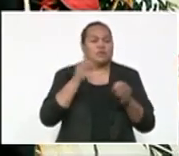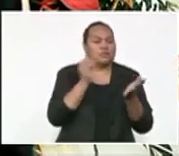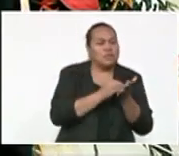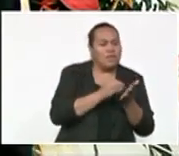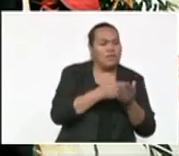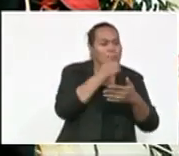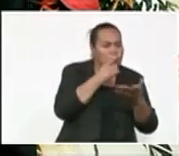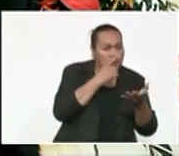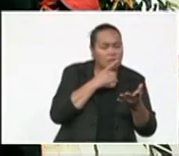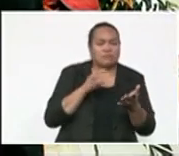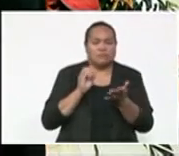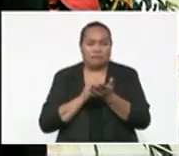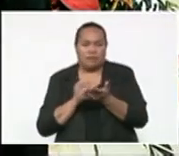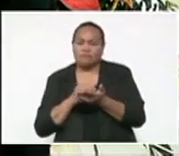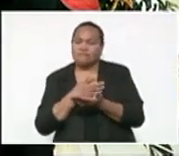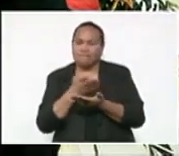with the public.